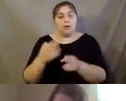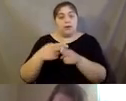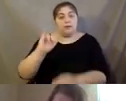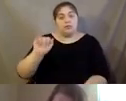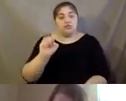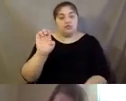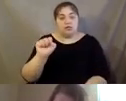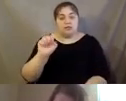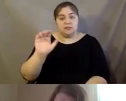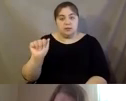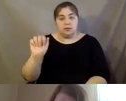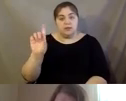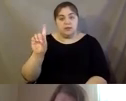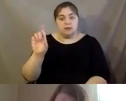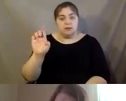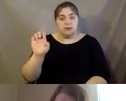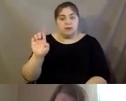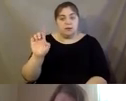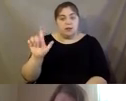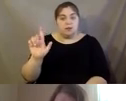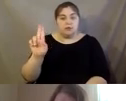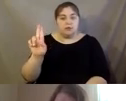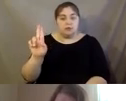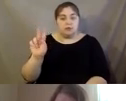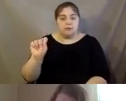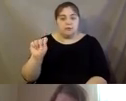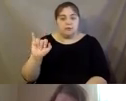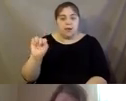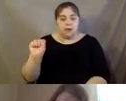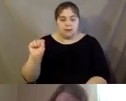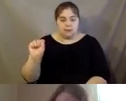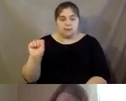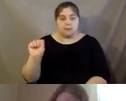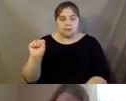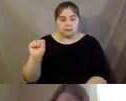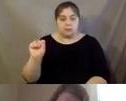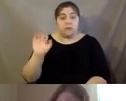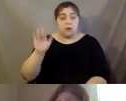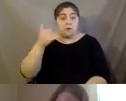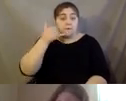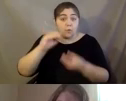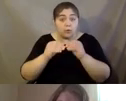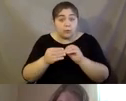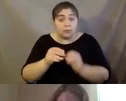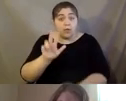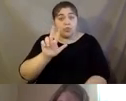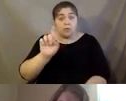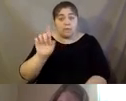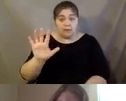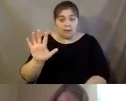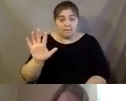Delutis, D-E-L-U-T-I-S. And her phone number is 315